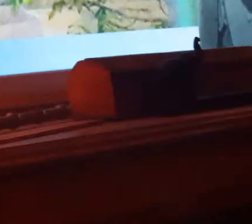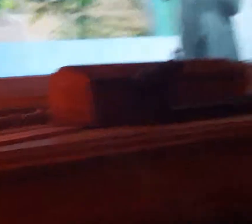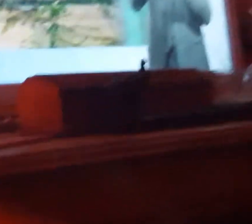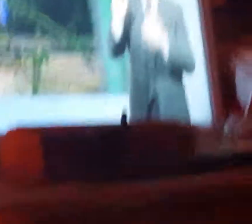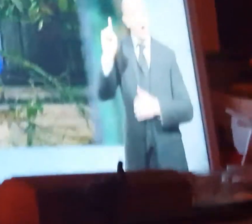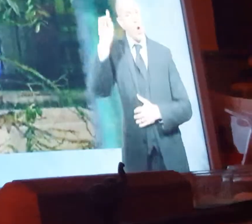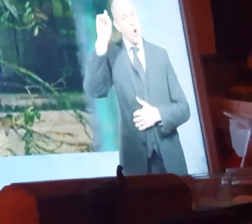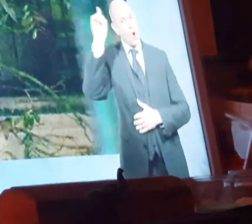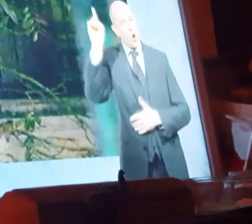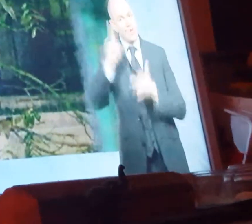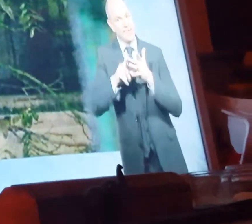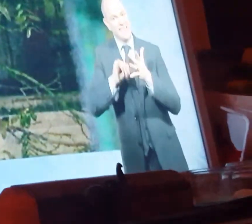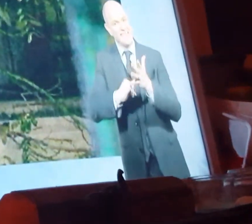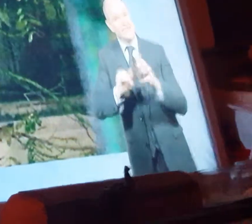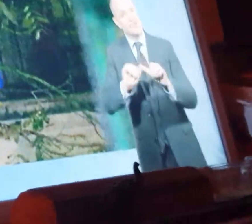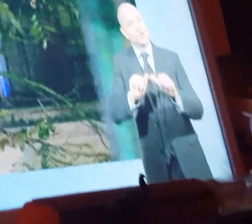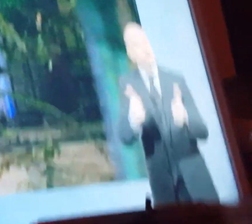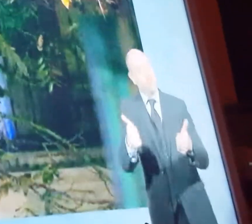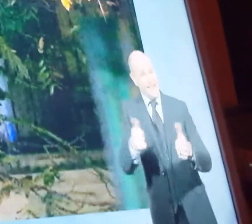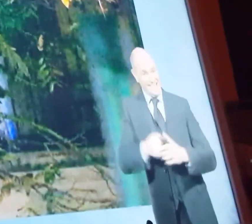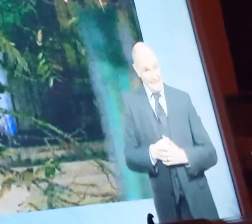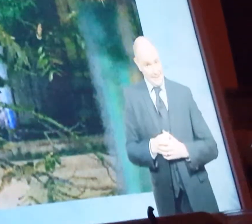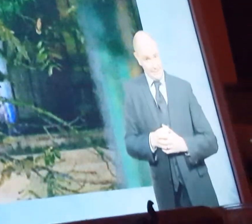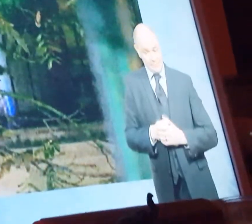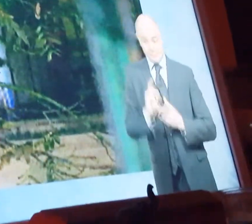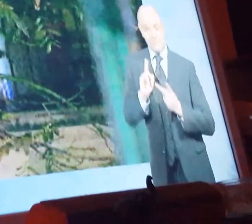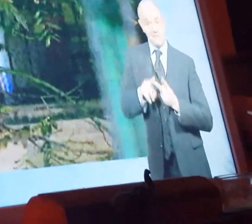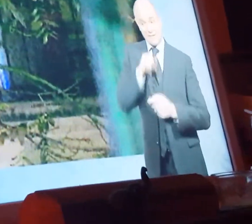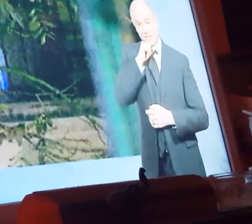One makes the blame in French on President Hollande.